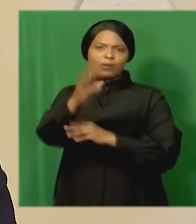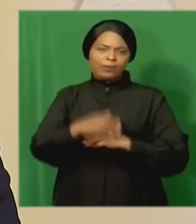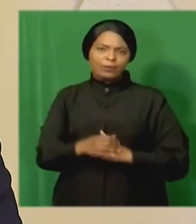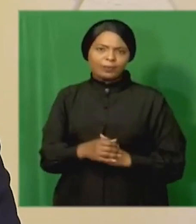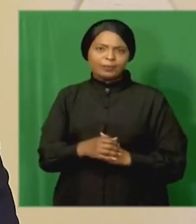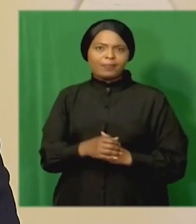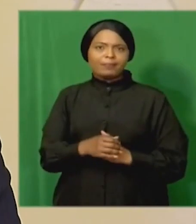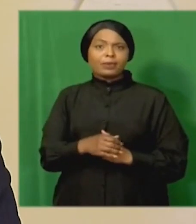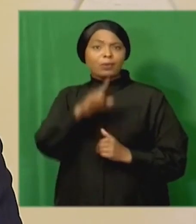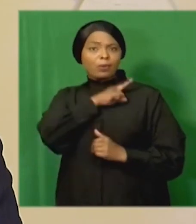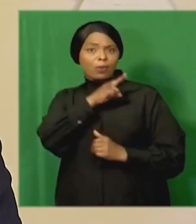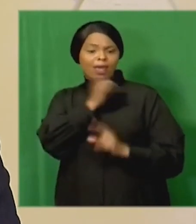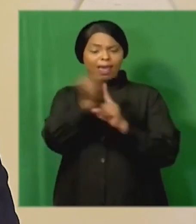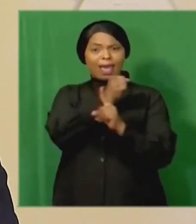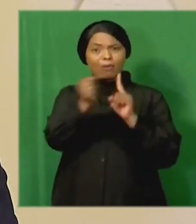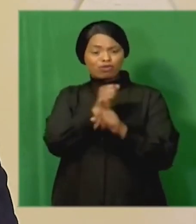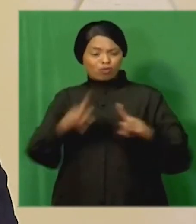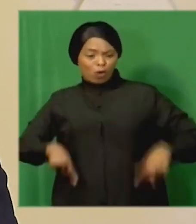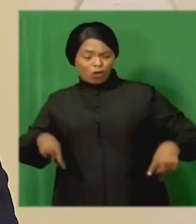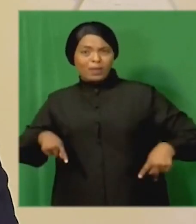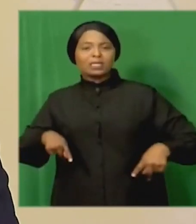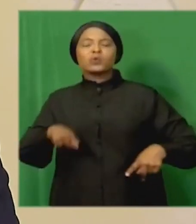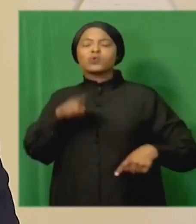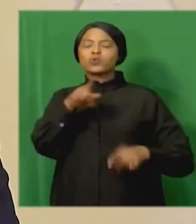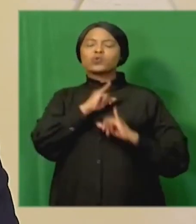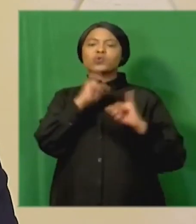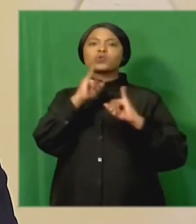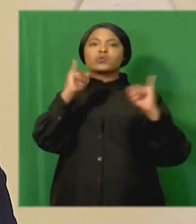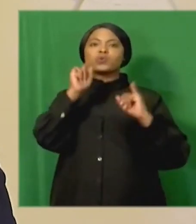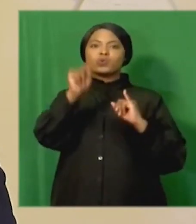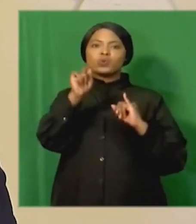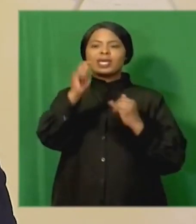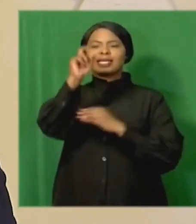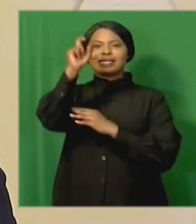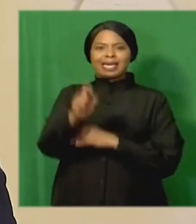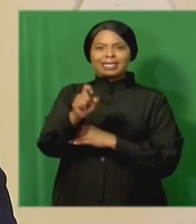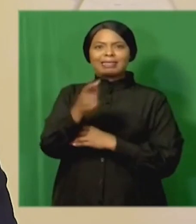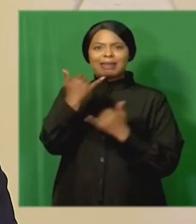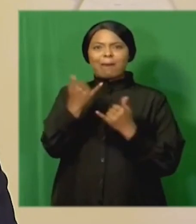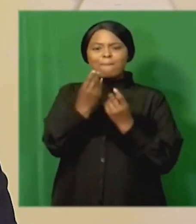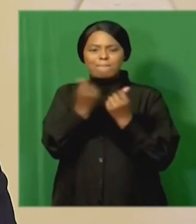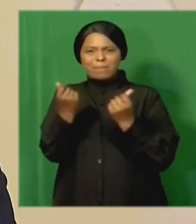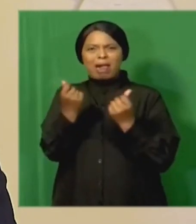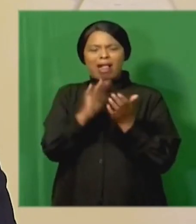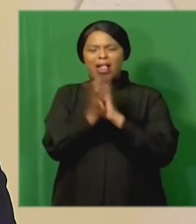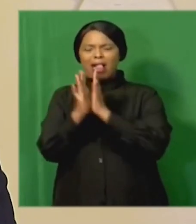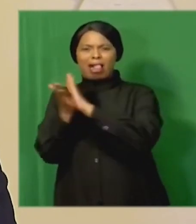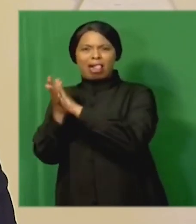the abuse of the procurement system was one of the main ways that taxpayer funds were illicitly diverted